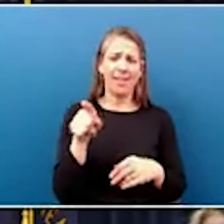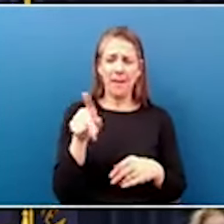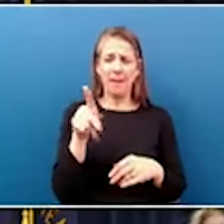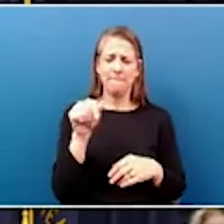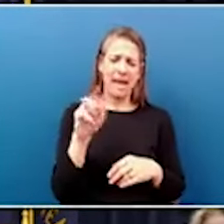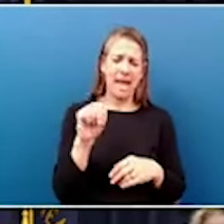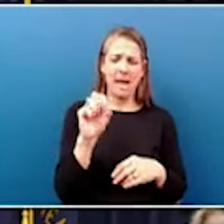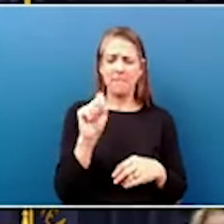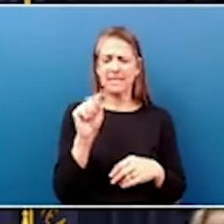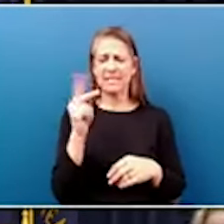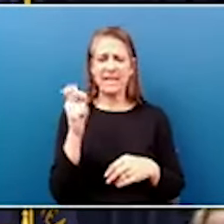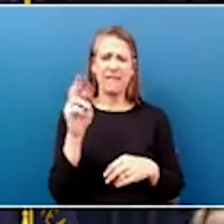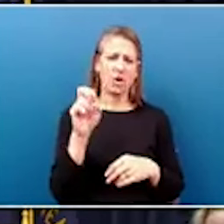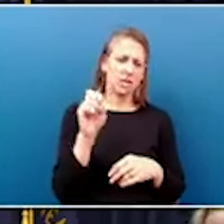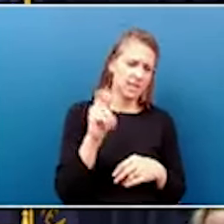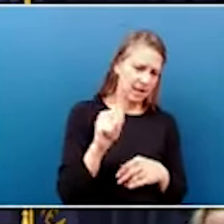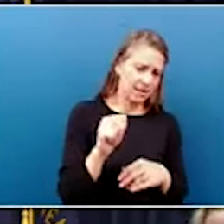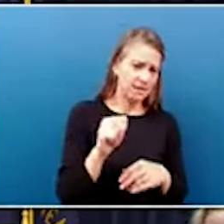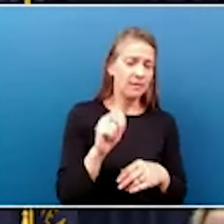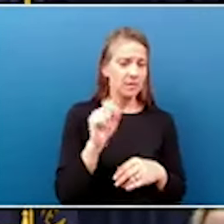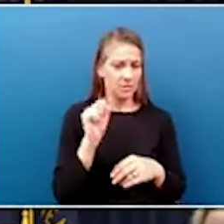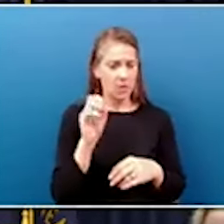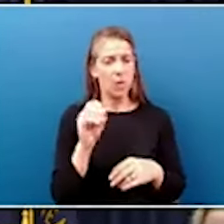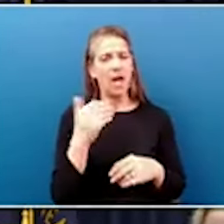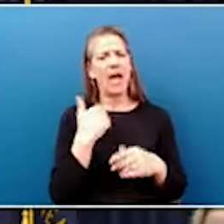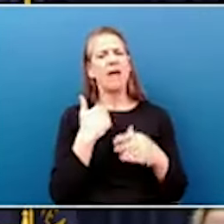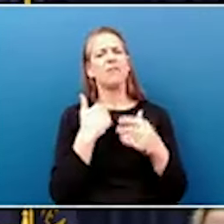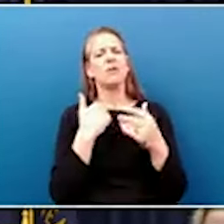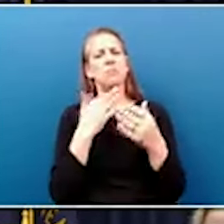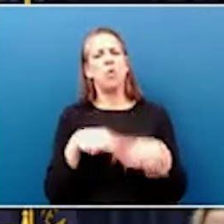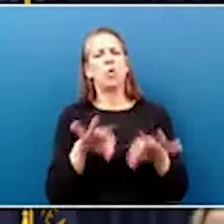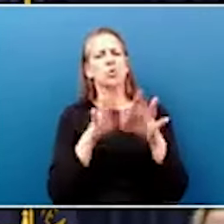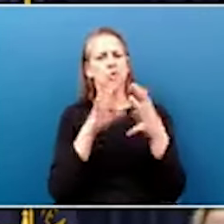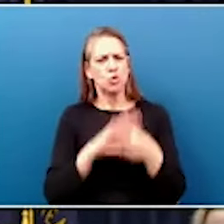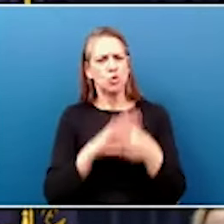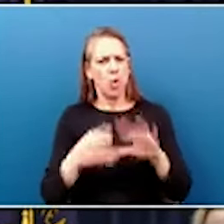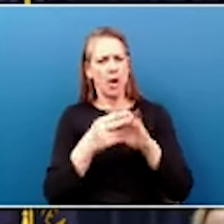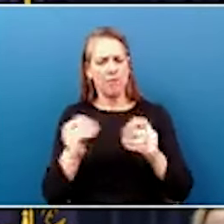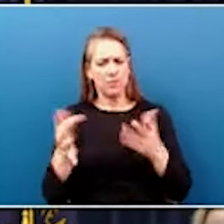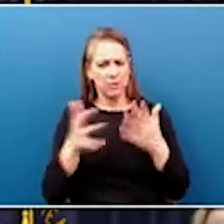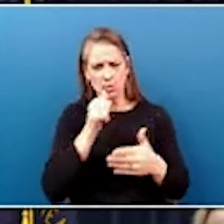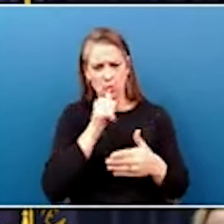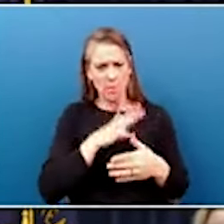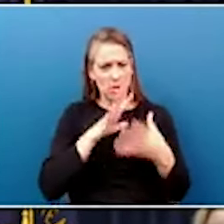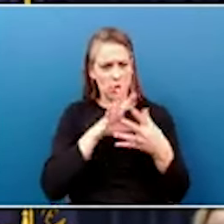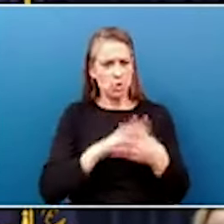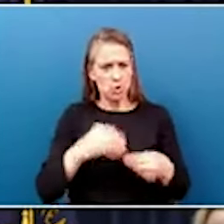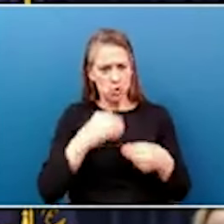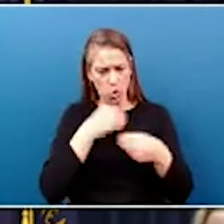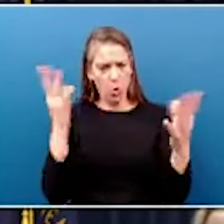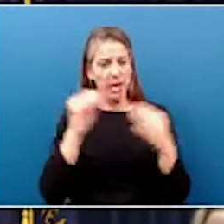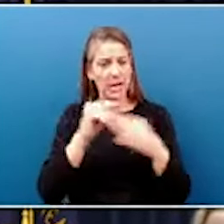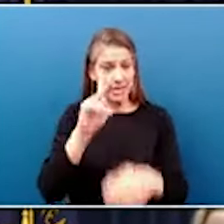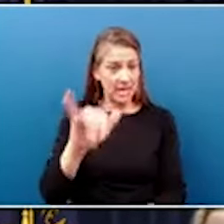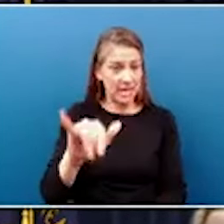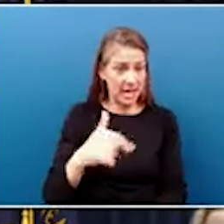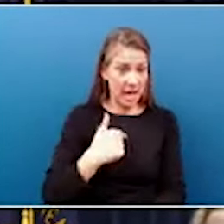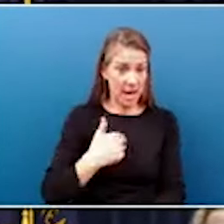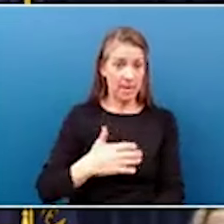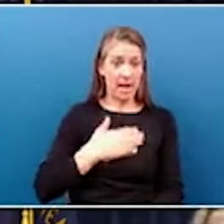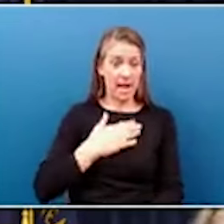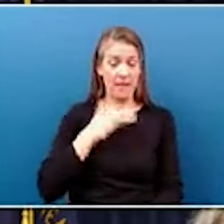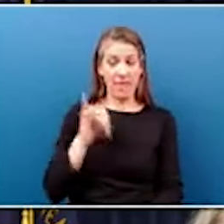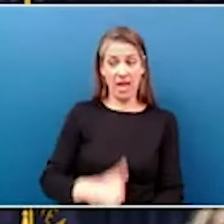to push to have these important stories of our service women told here in Kentucky. And I'm so glad that Brittany had the